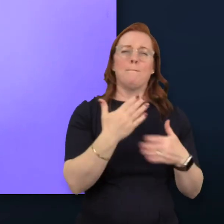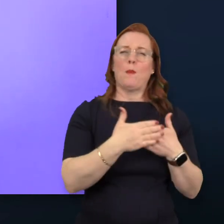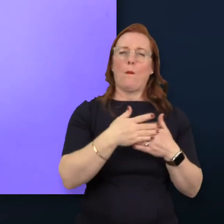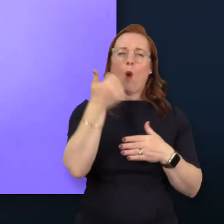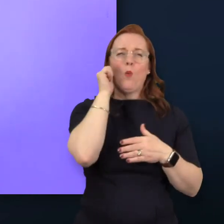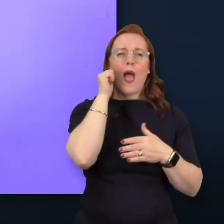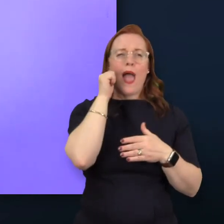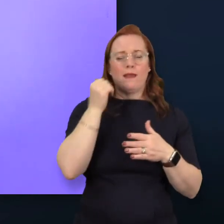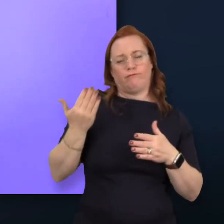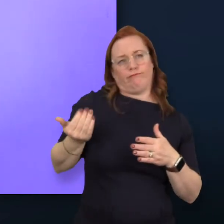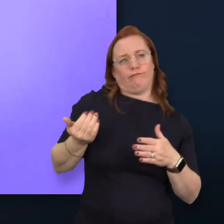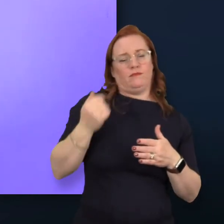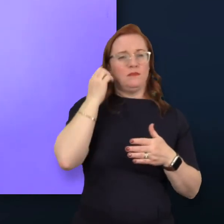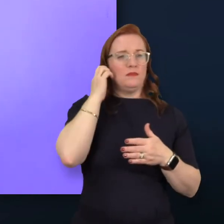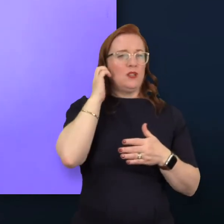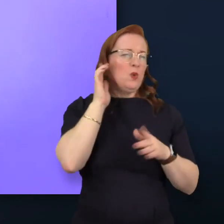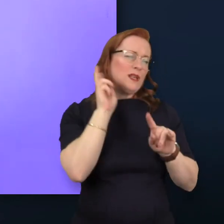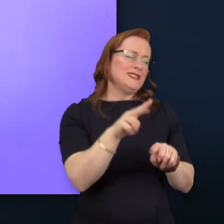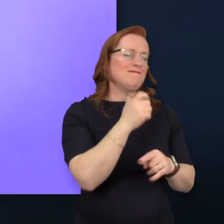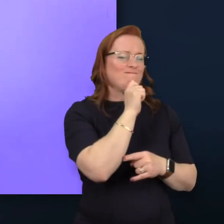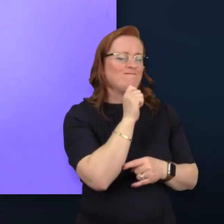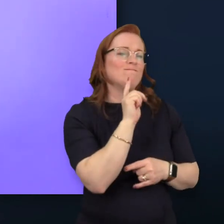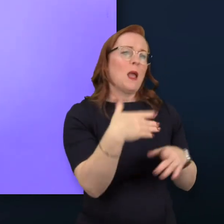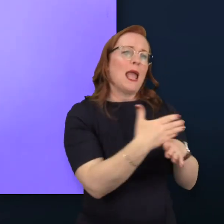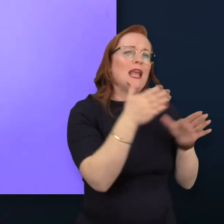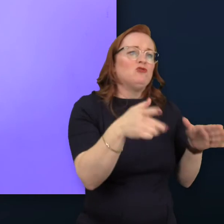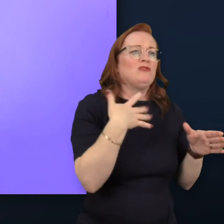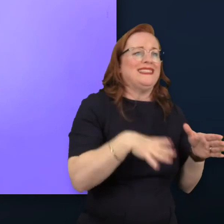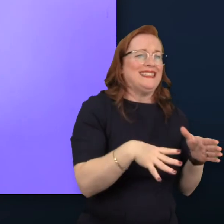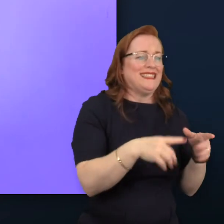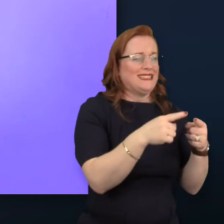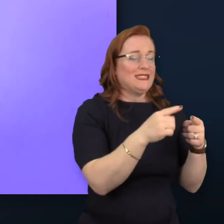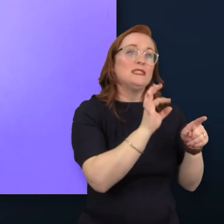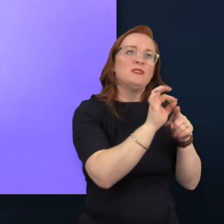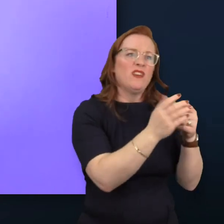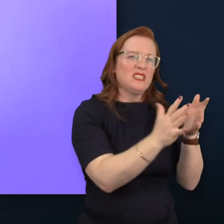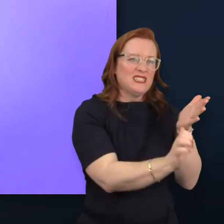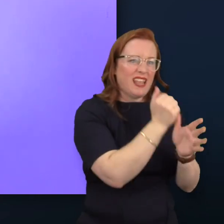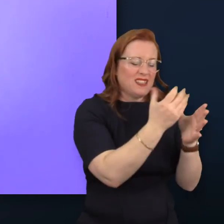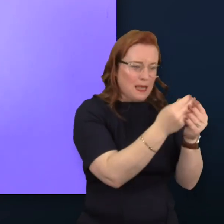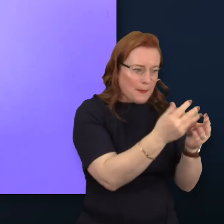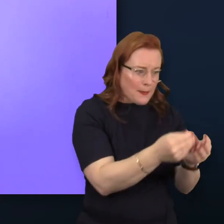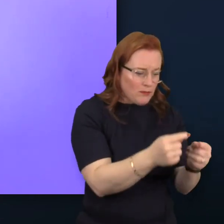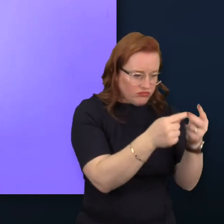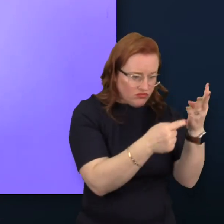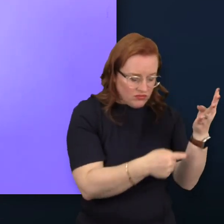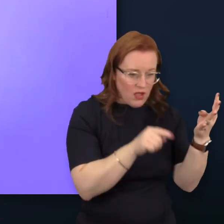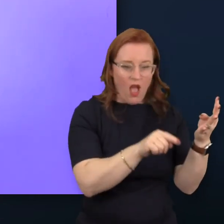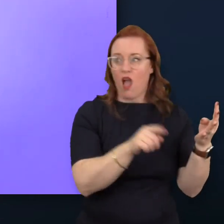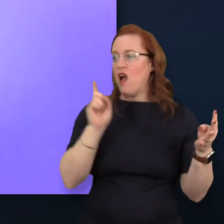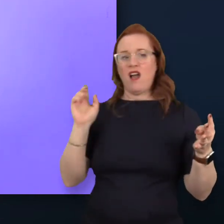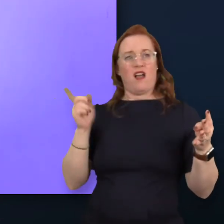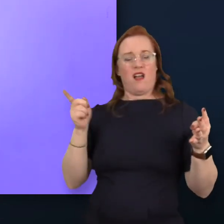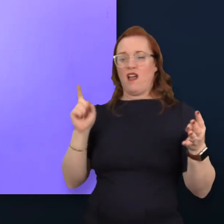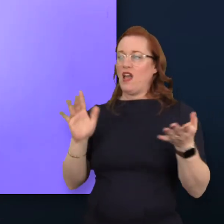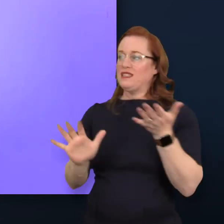few years, of a gap in the talent available to the industry and its talent needs, especially but